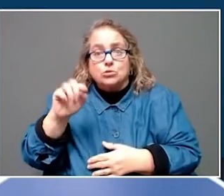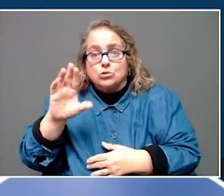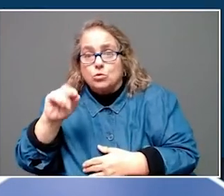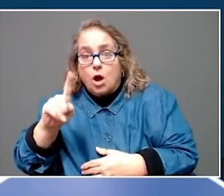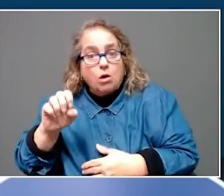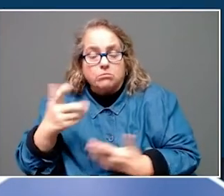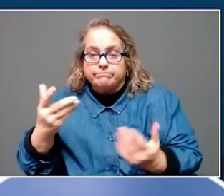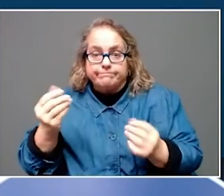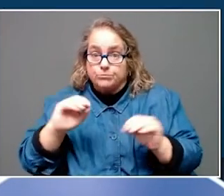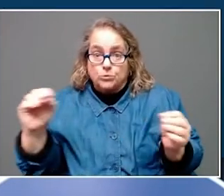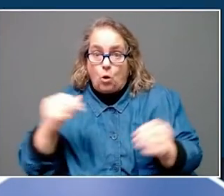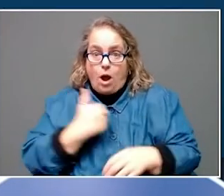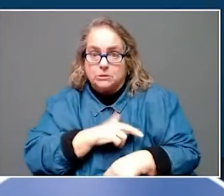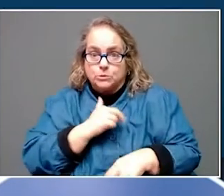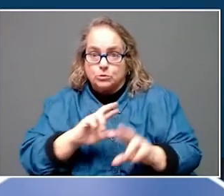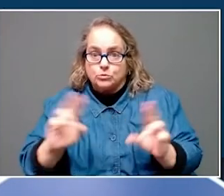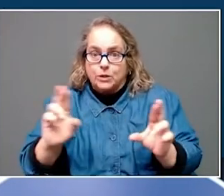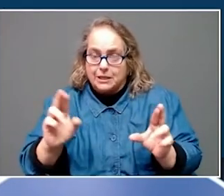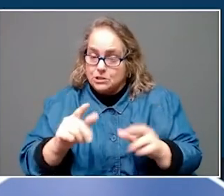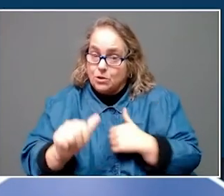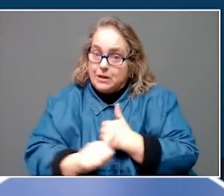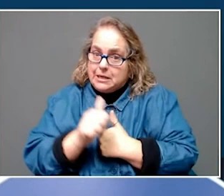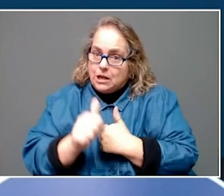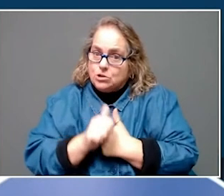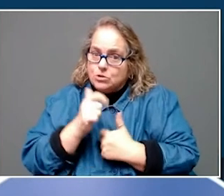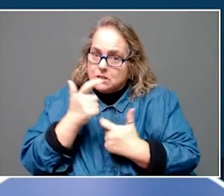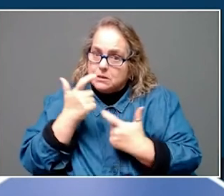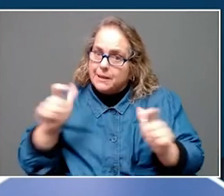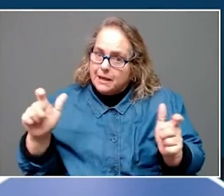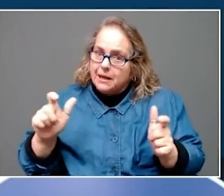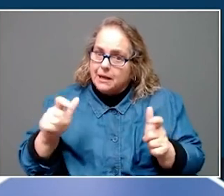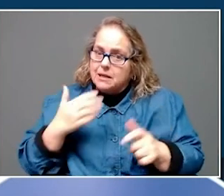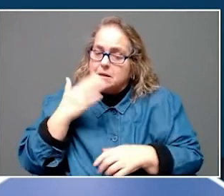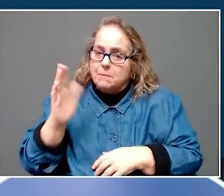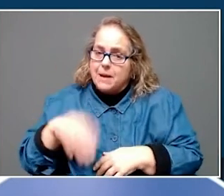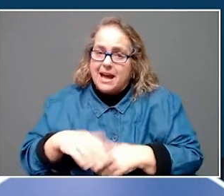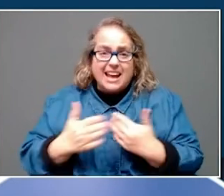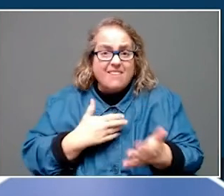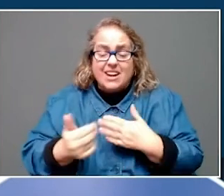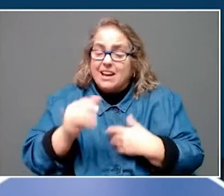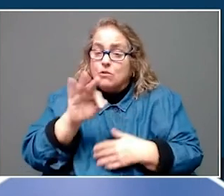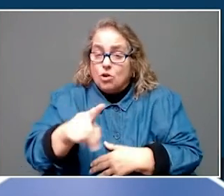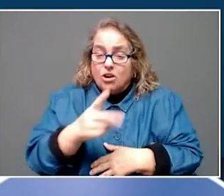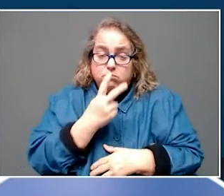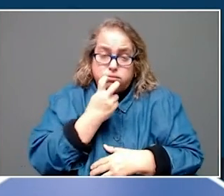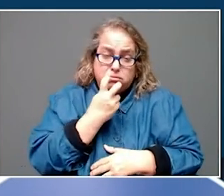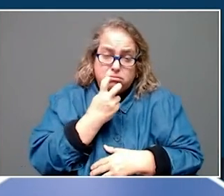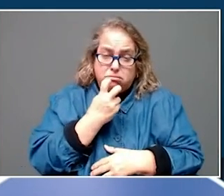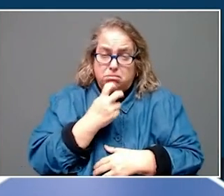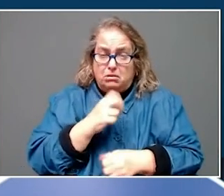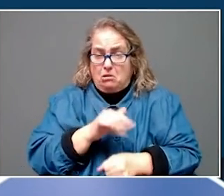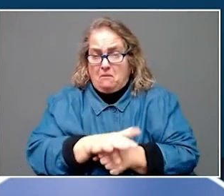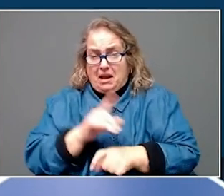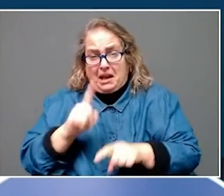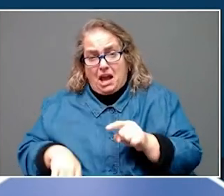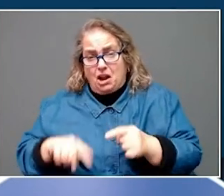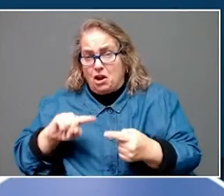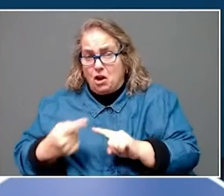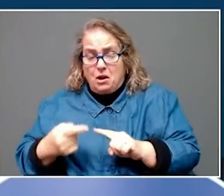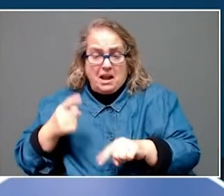COVID. So even if you are still a skeptic that this thing can hurt and or kill you,